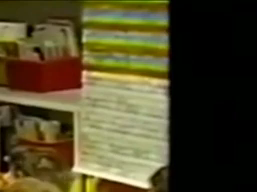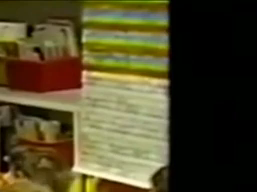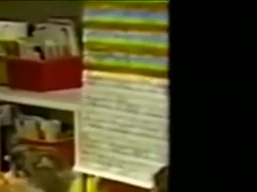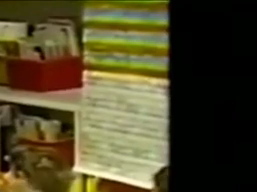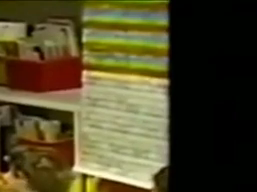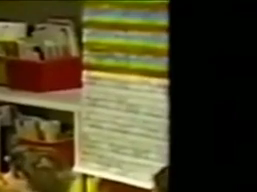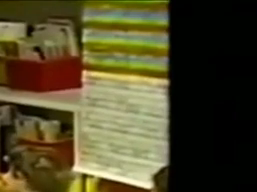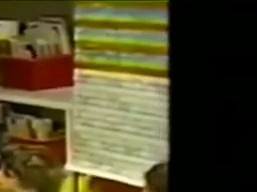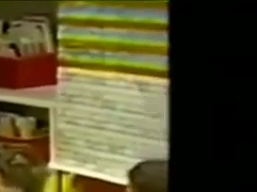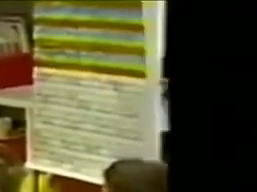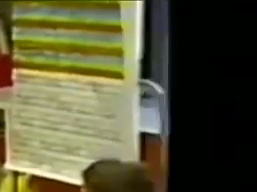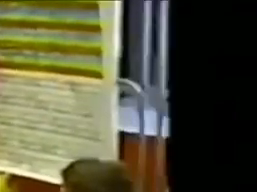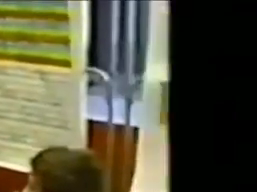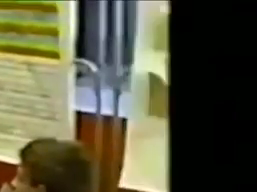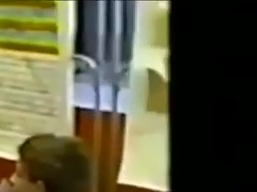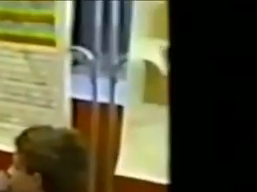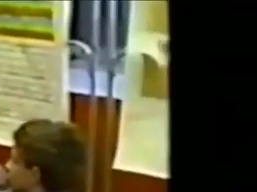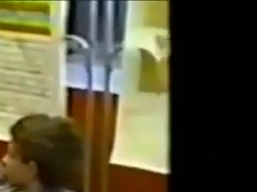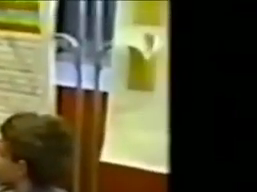Janet?